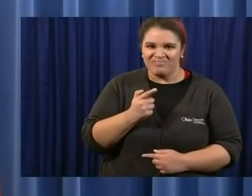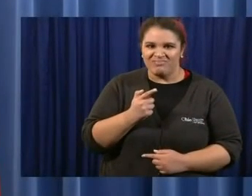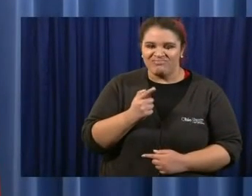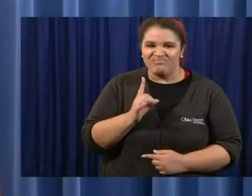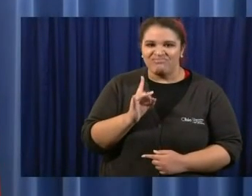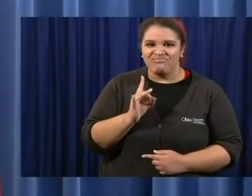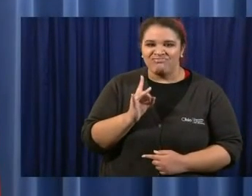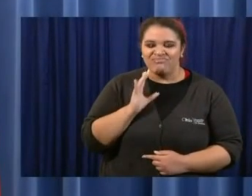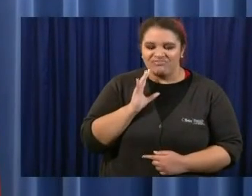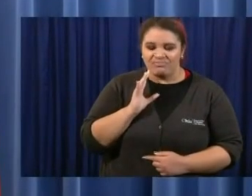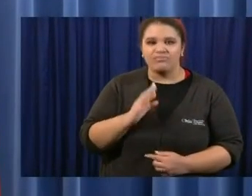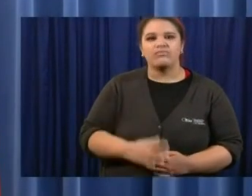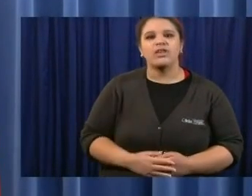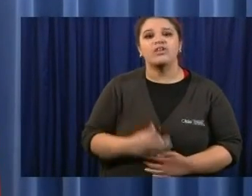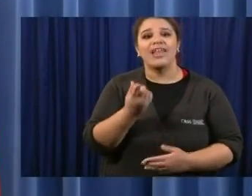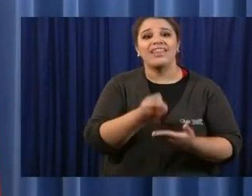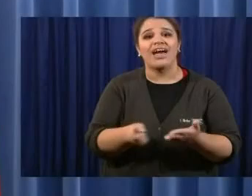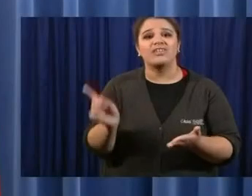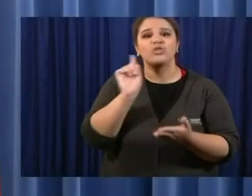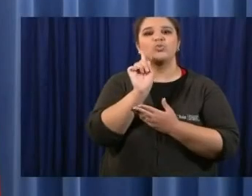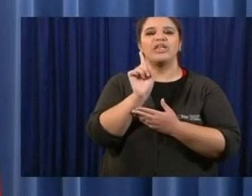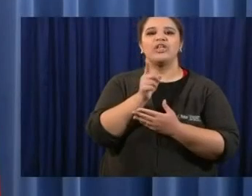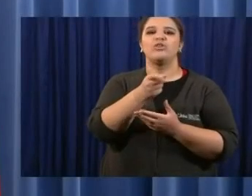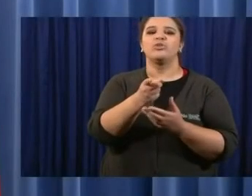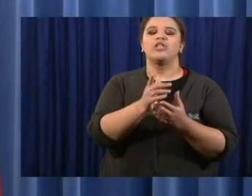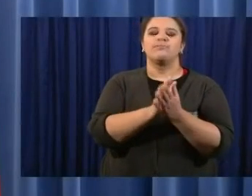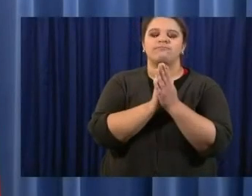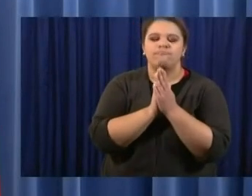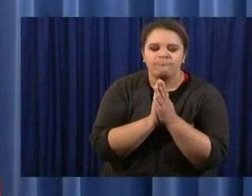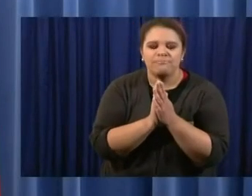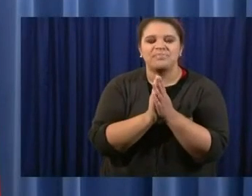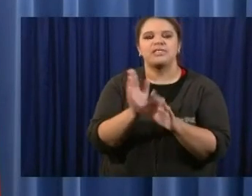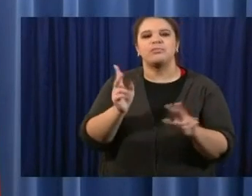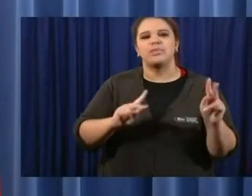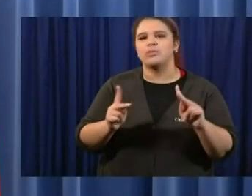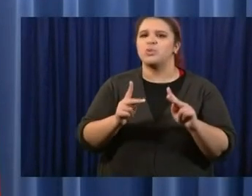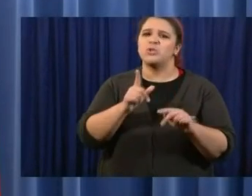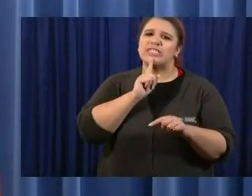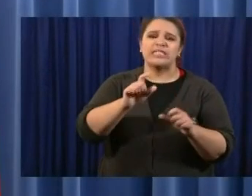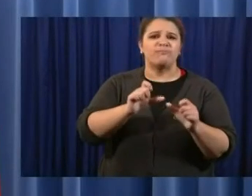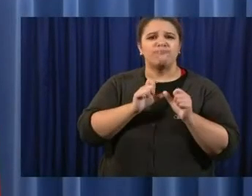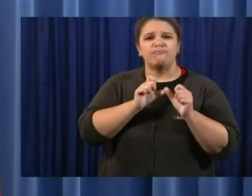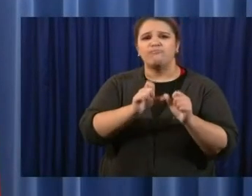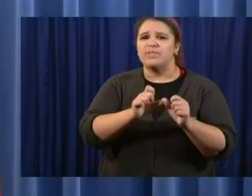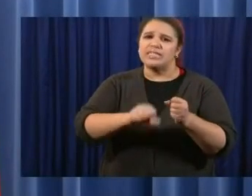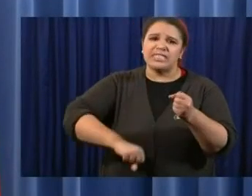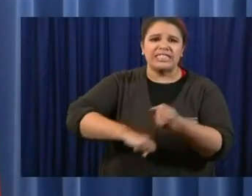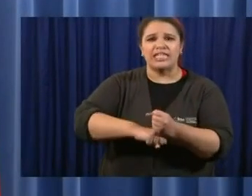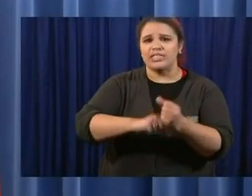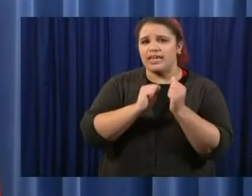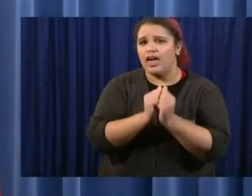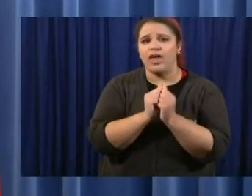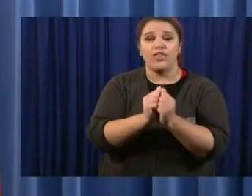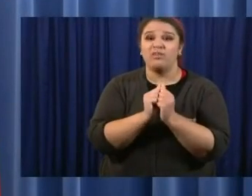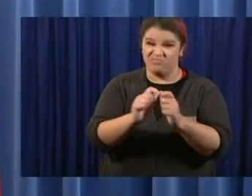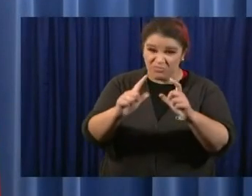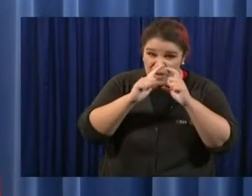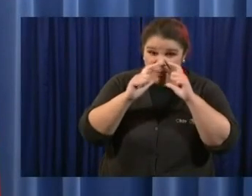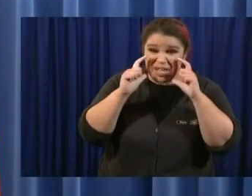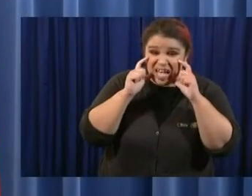Ohioans have to stick together as the state reopens by wearing masks and continuing to practice social distancing